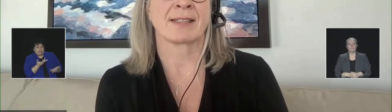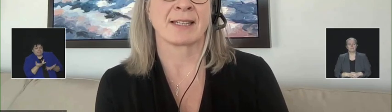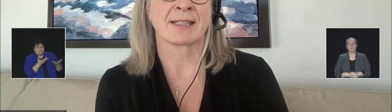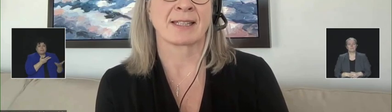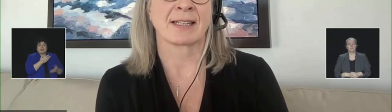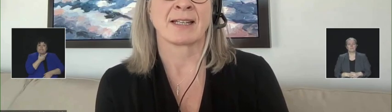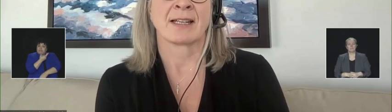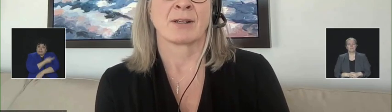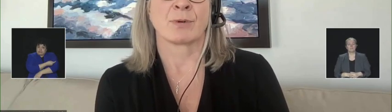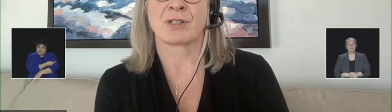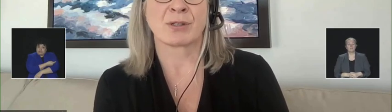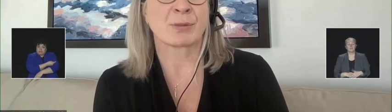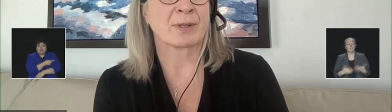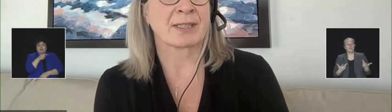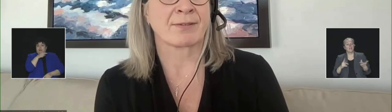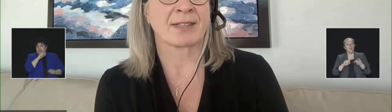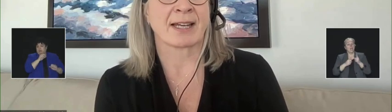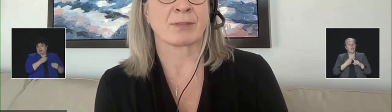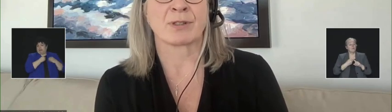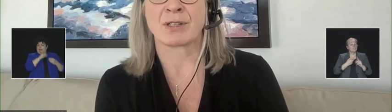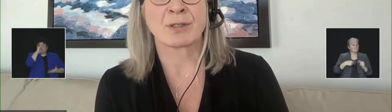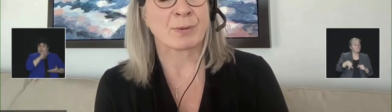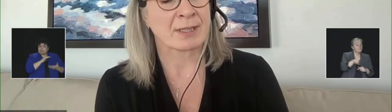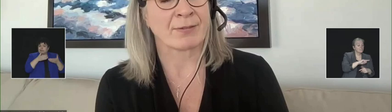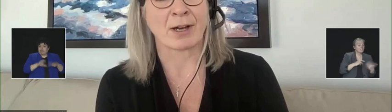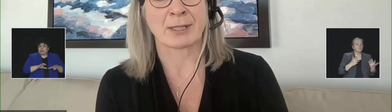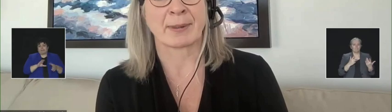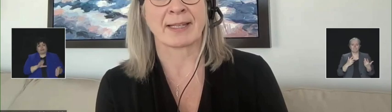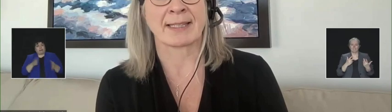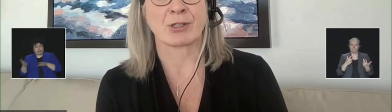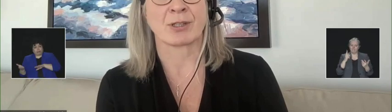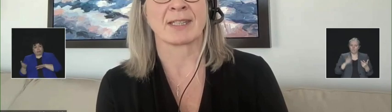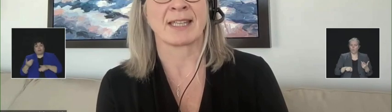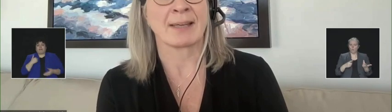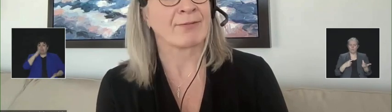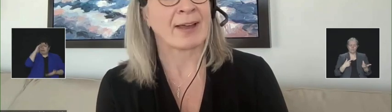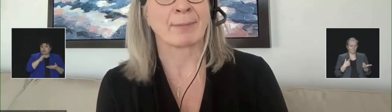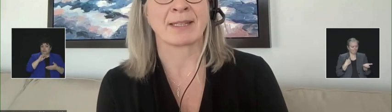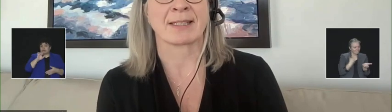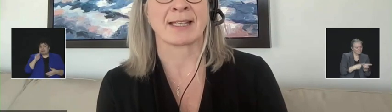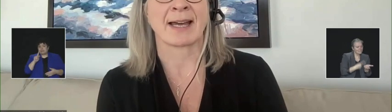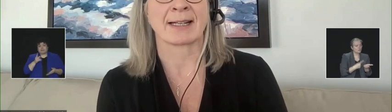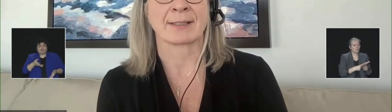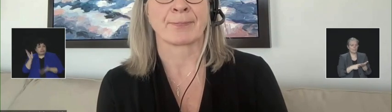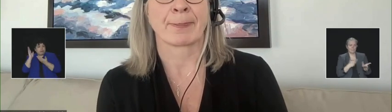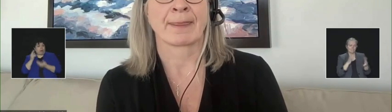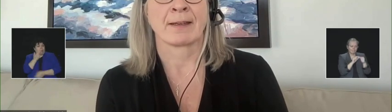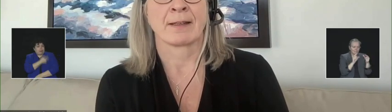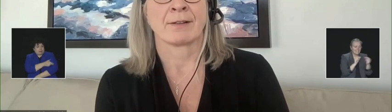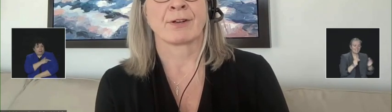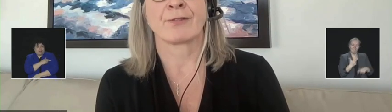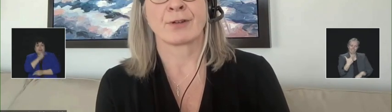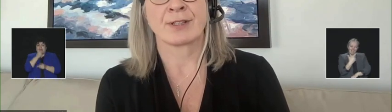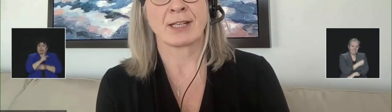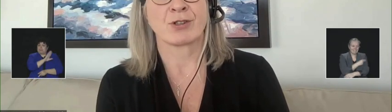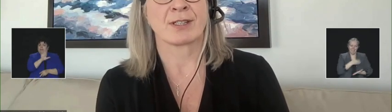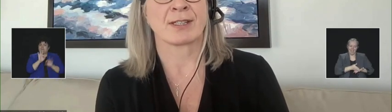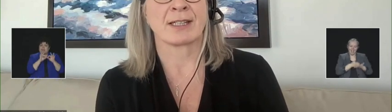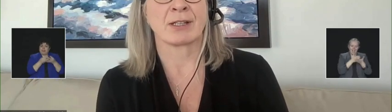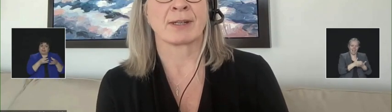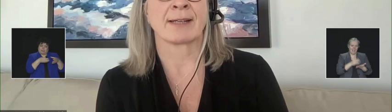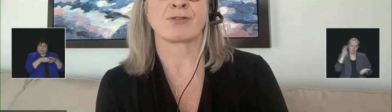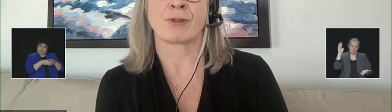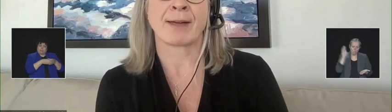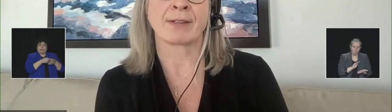how vaccines can reduce risk of death, reduce risk of hospitalization, keep families intact. For First